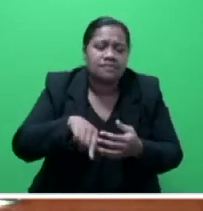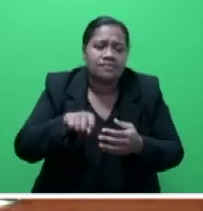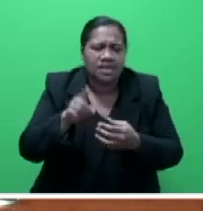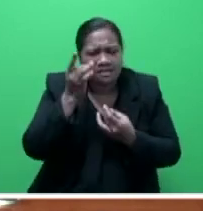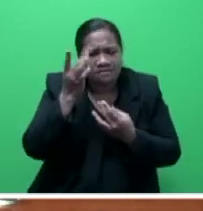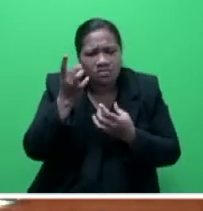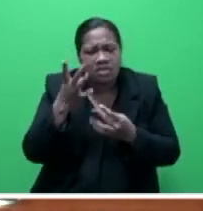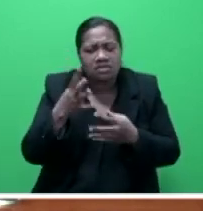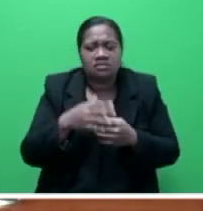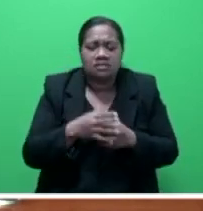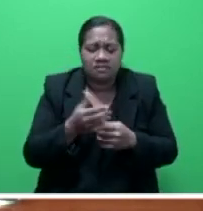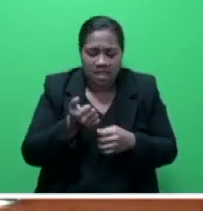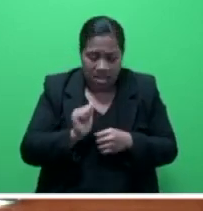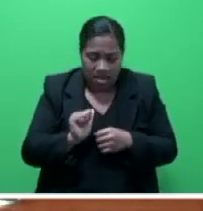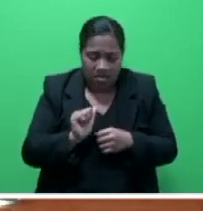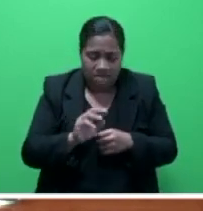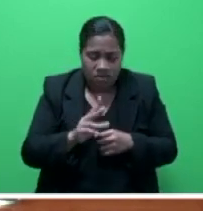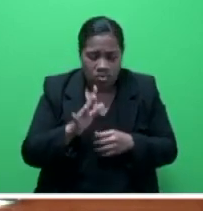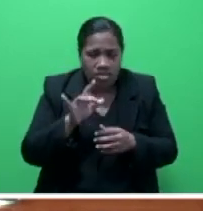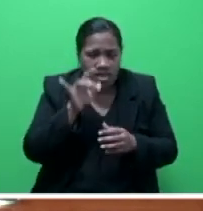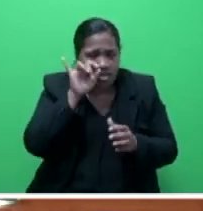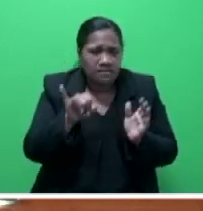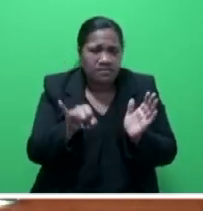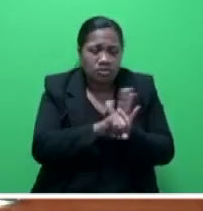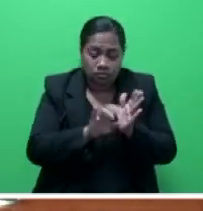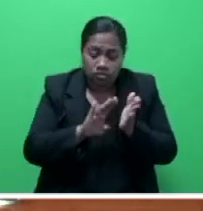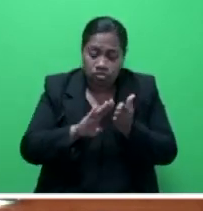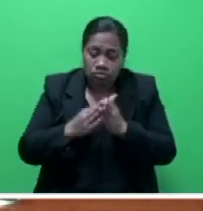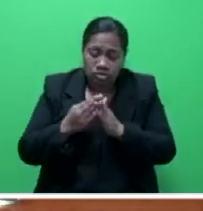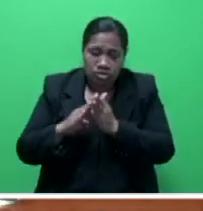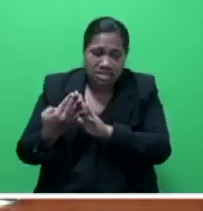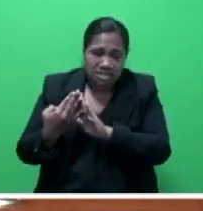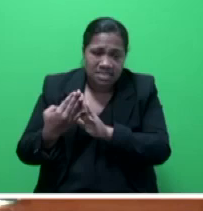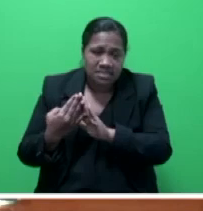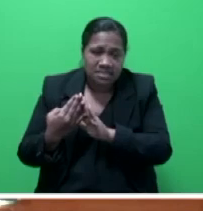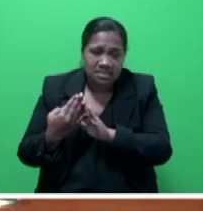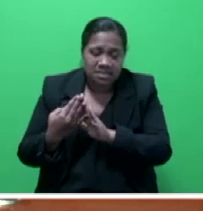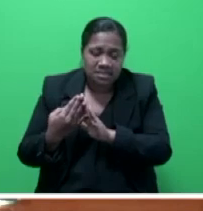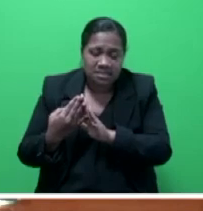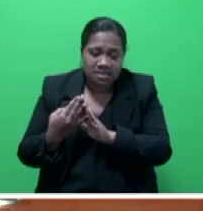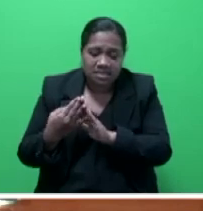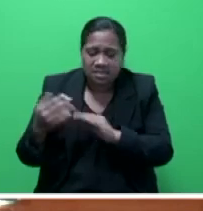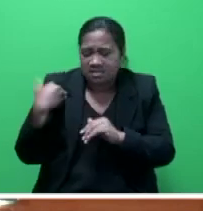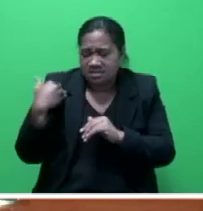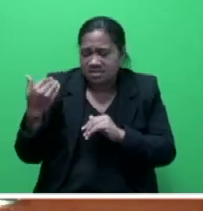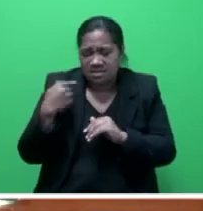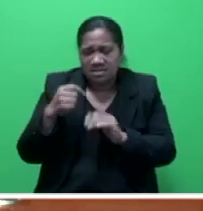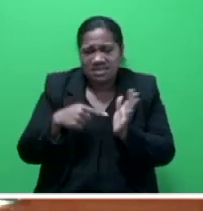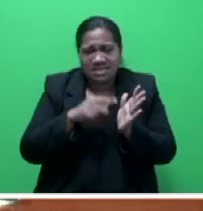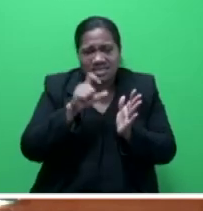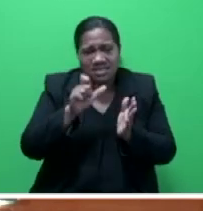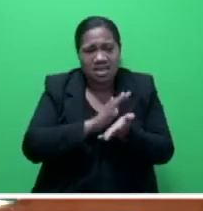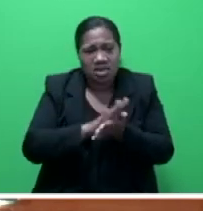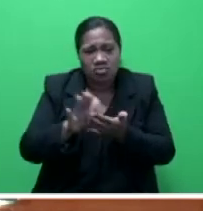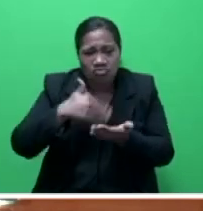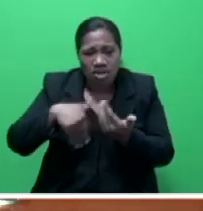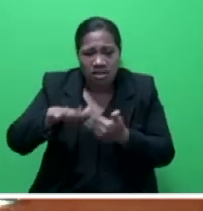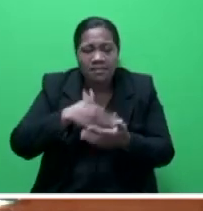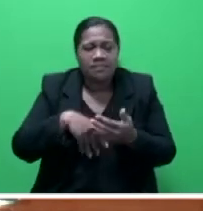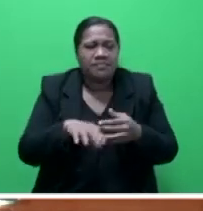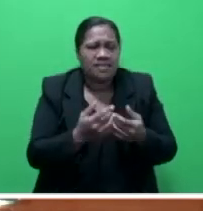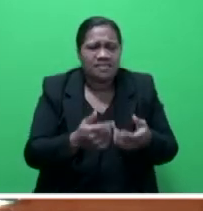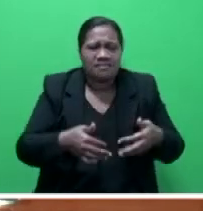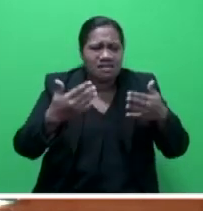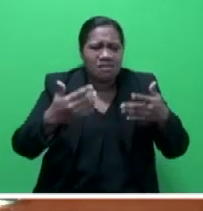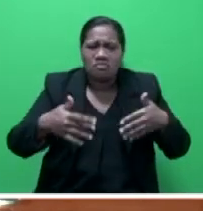preliminary identification of communities affected by TC Herald, including the extent of damage, the number of facilities